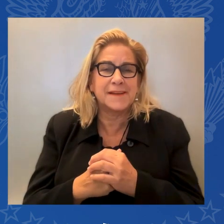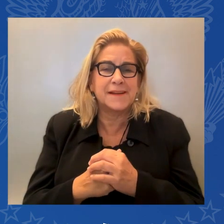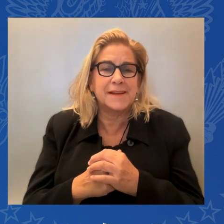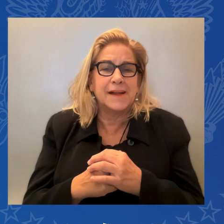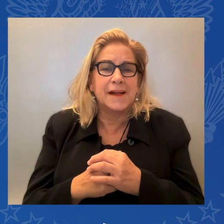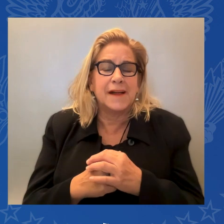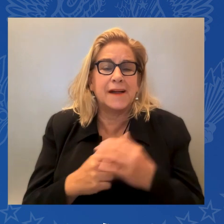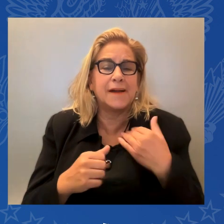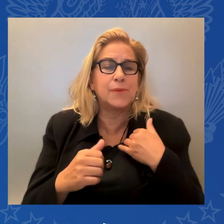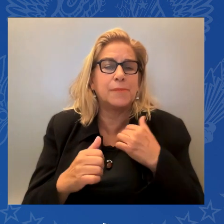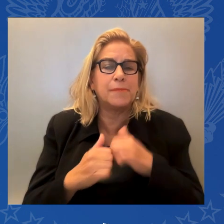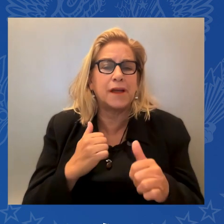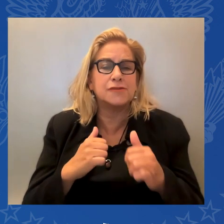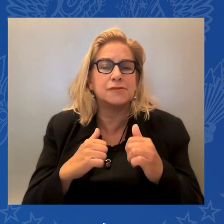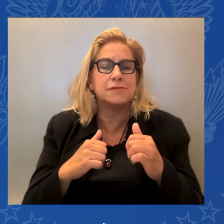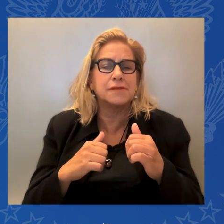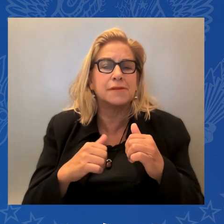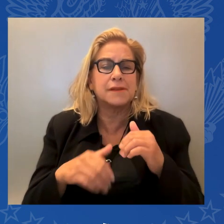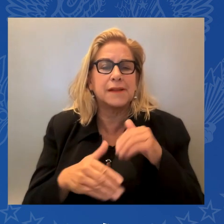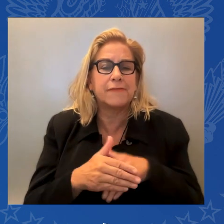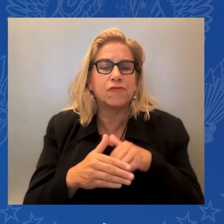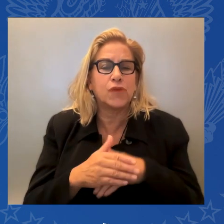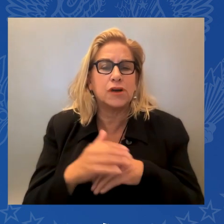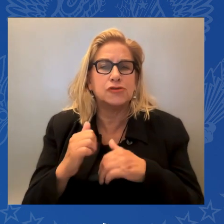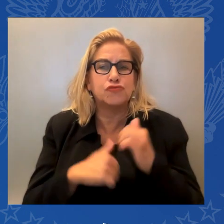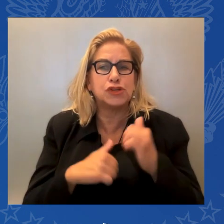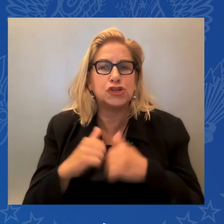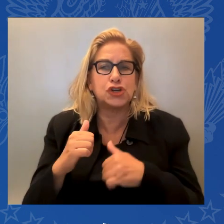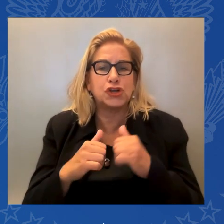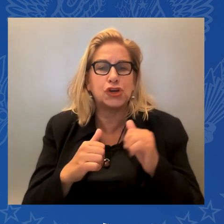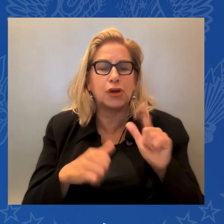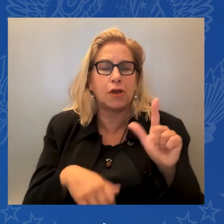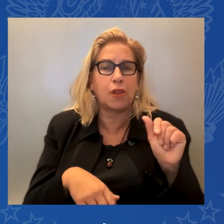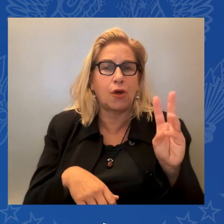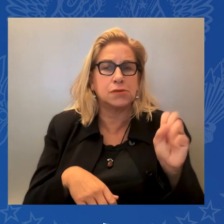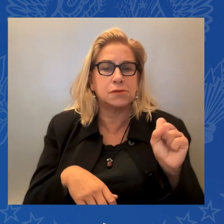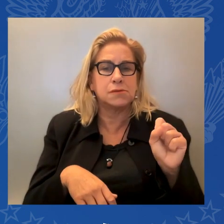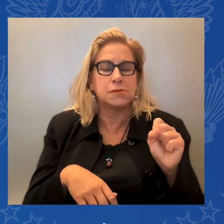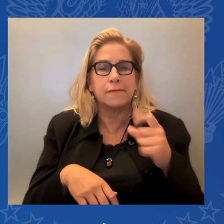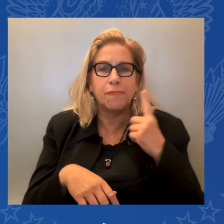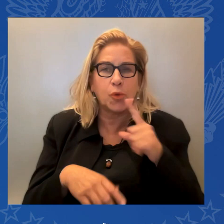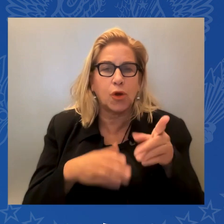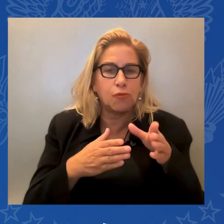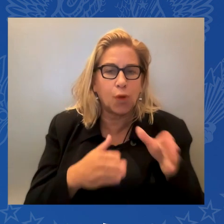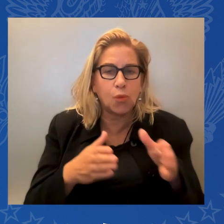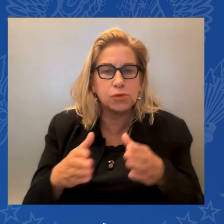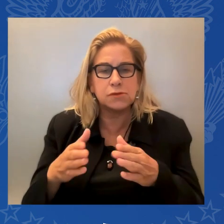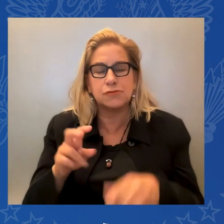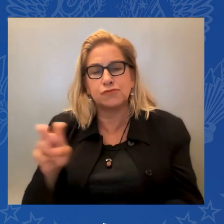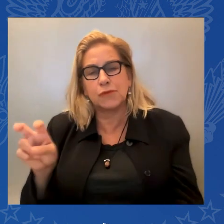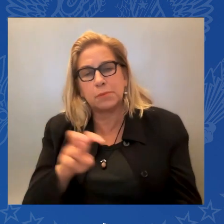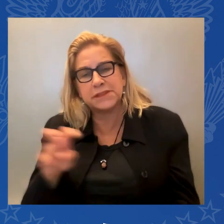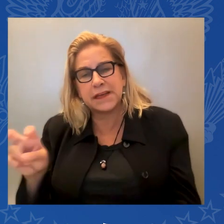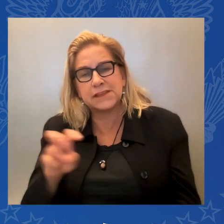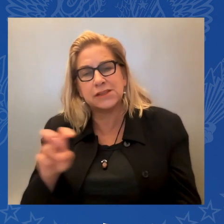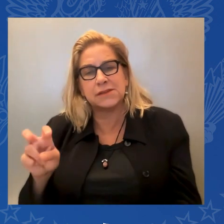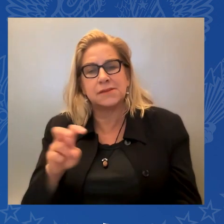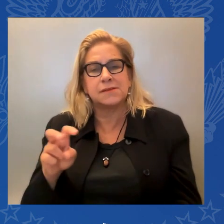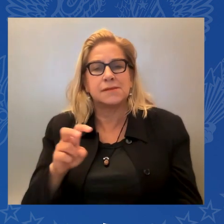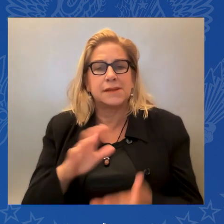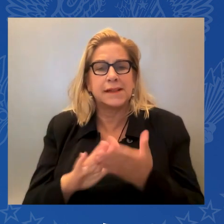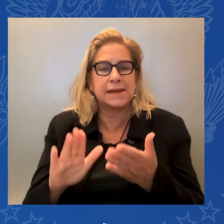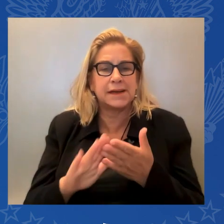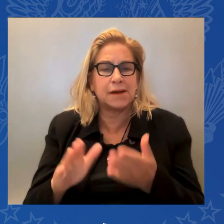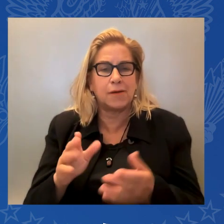transit — just to replace poisonous lead pipes so every child in America can drink water out of the faucet or at school at the